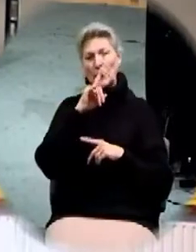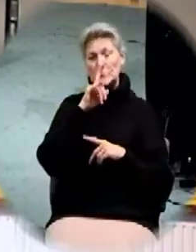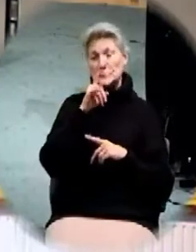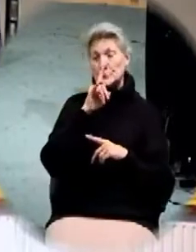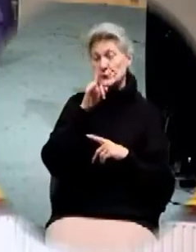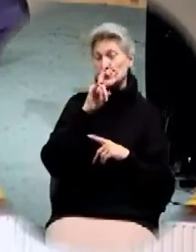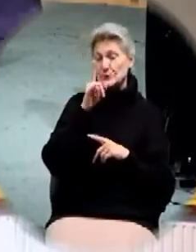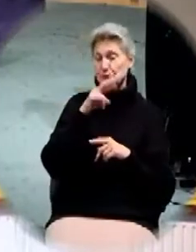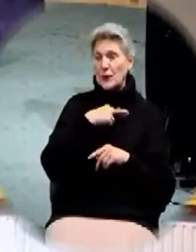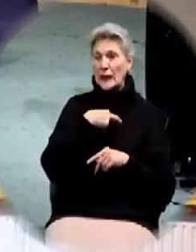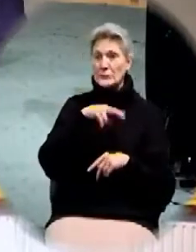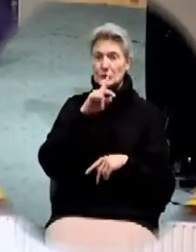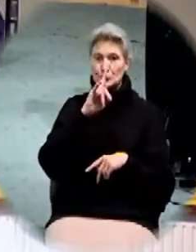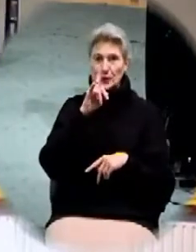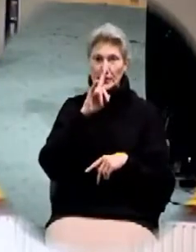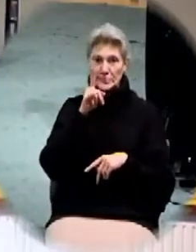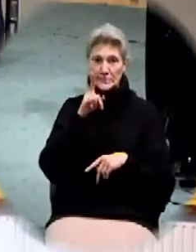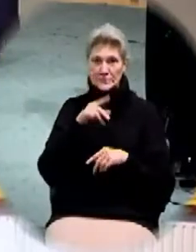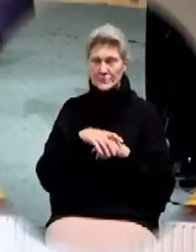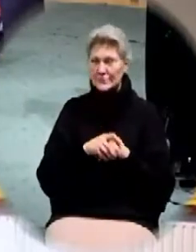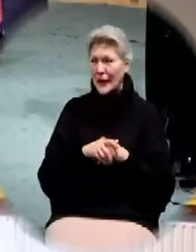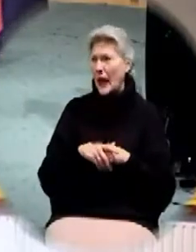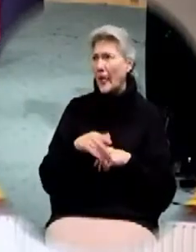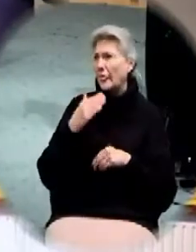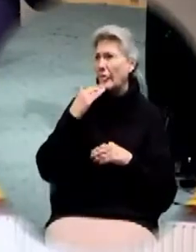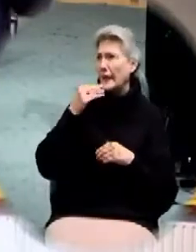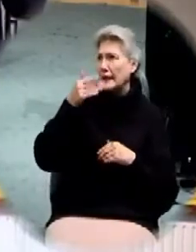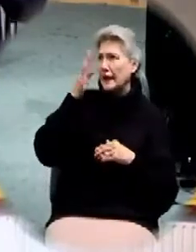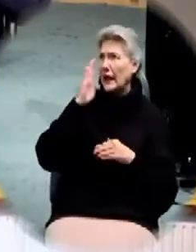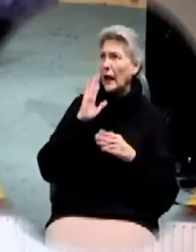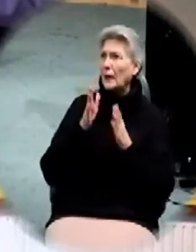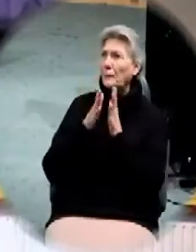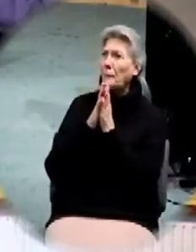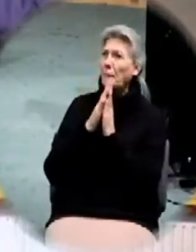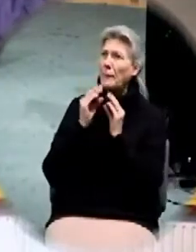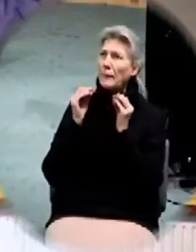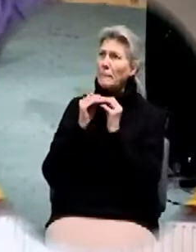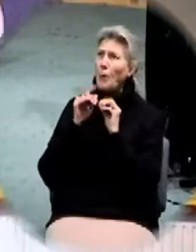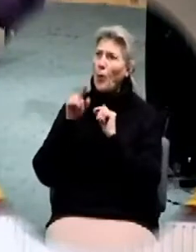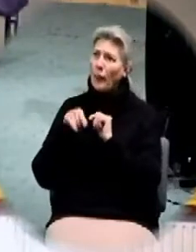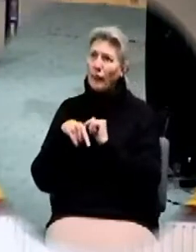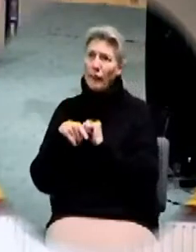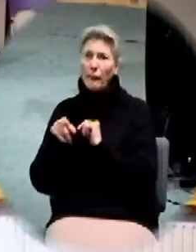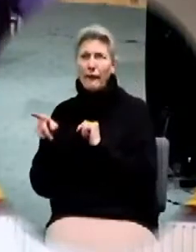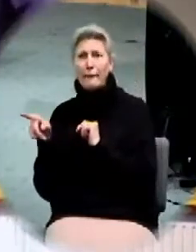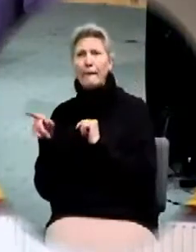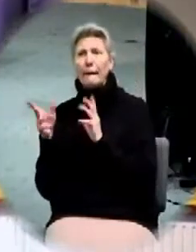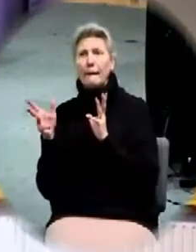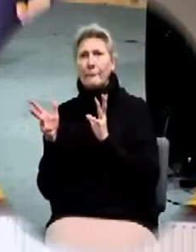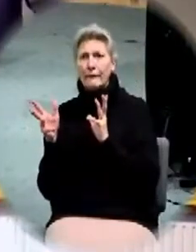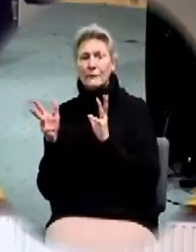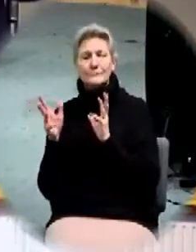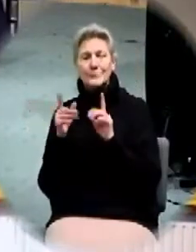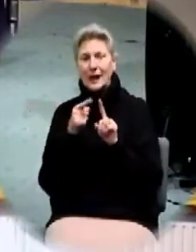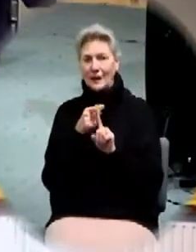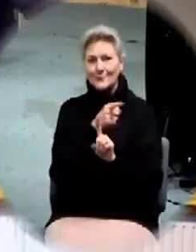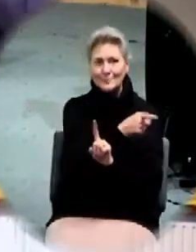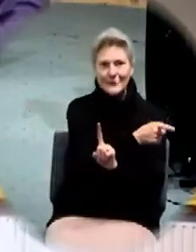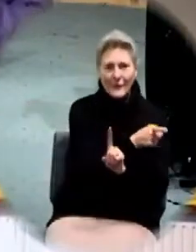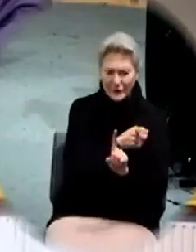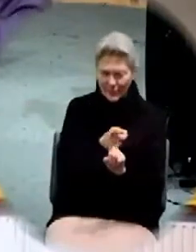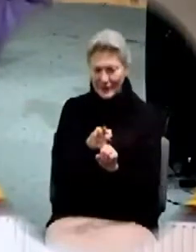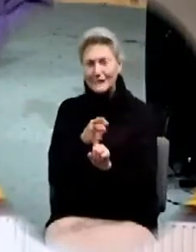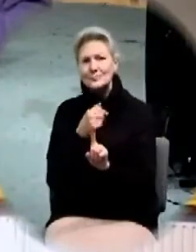over here Jesus wasn't very happy with that guy I don't know I'm off my subject so